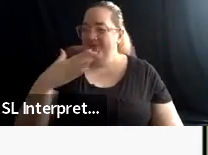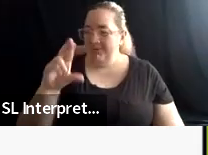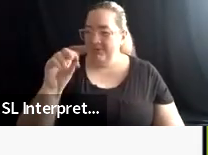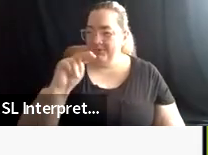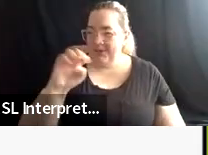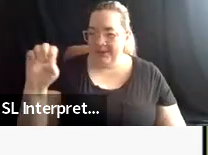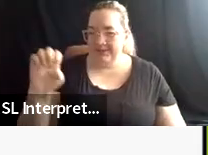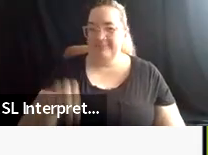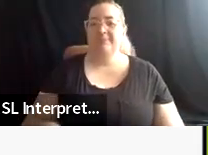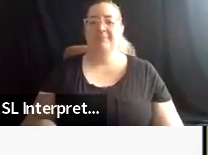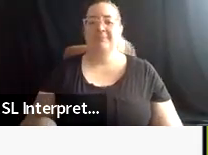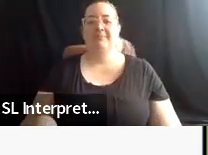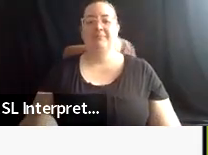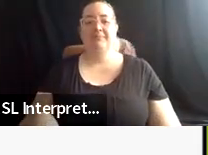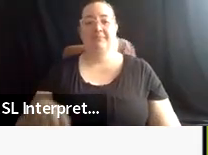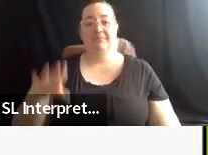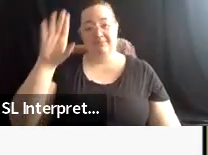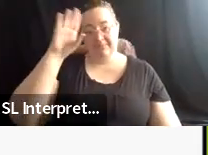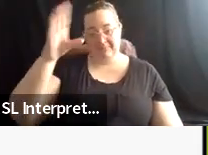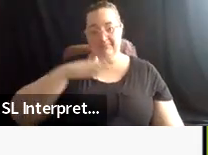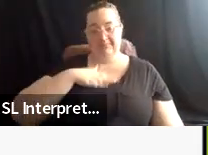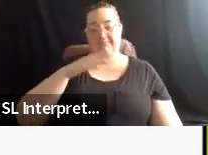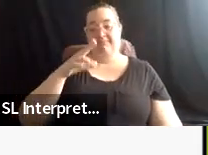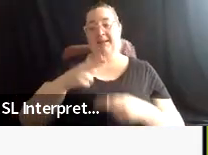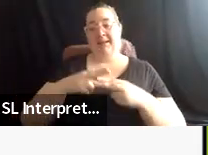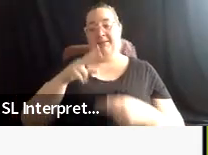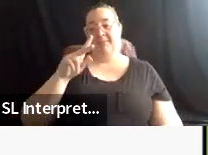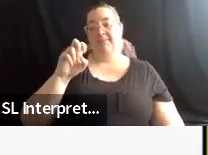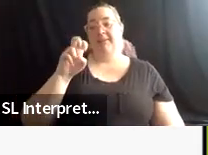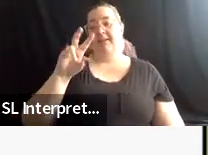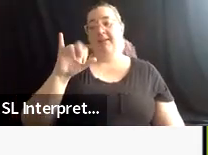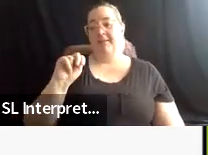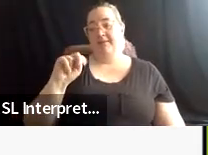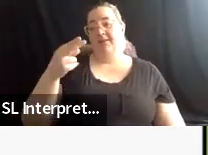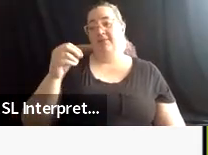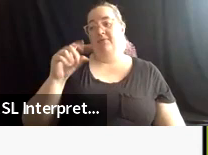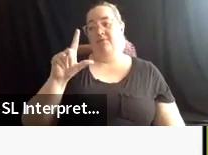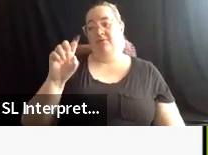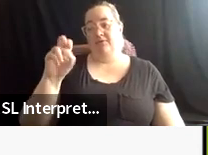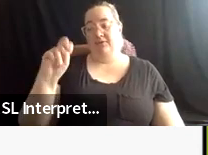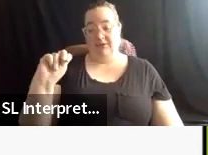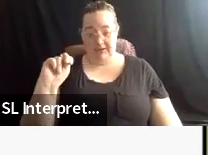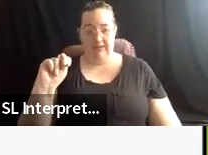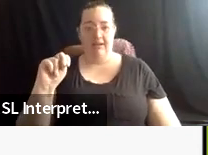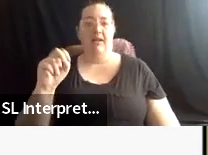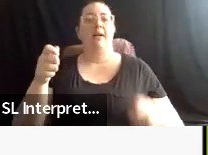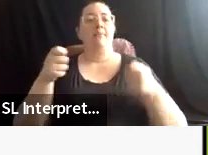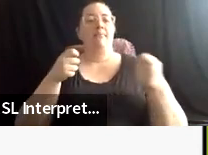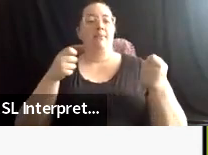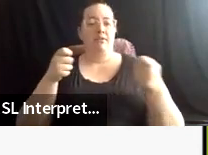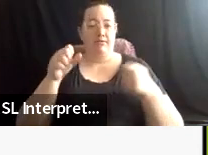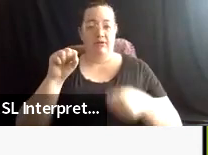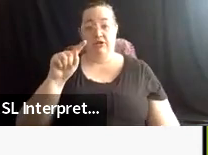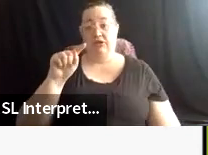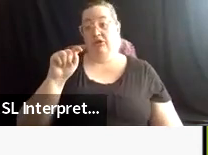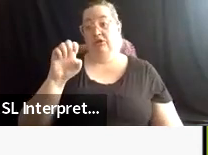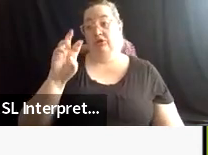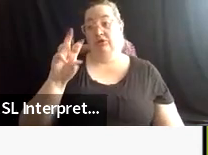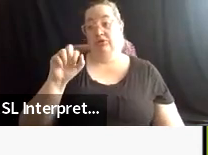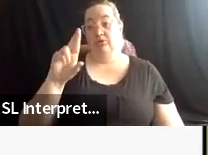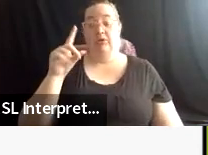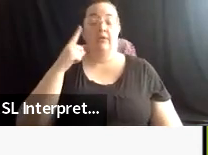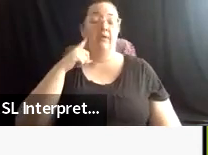My name is Kevin Holden, and I am the administrative steward for Emily Johnson and Catalyst.